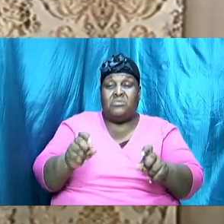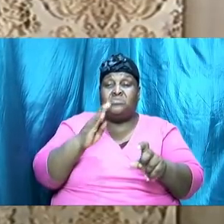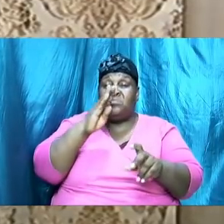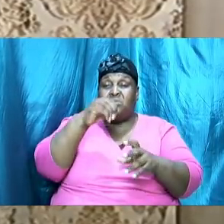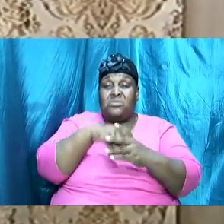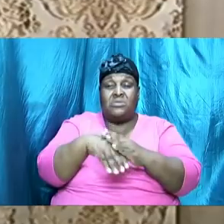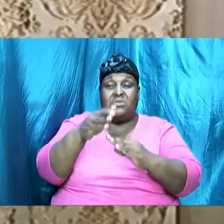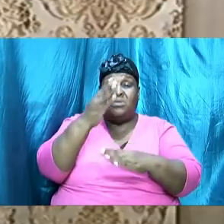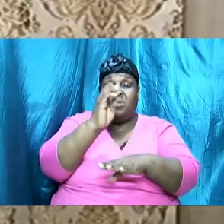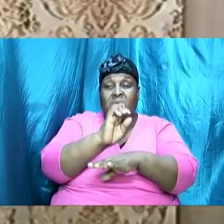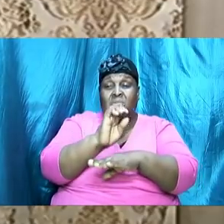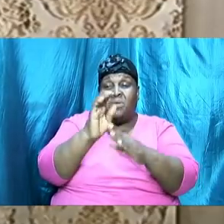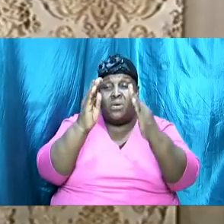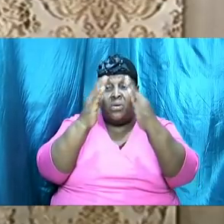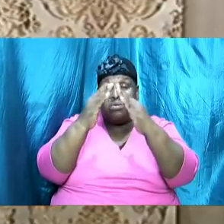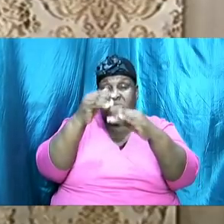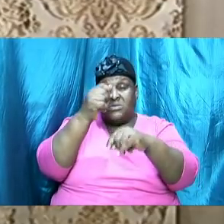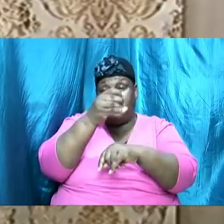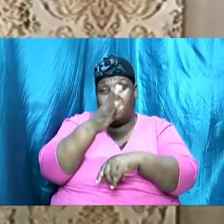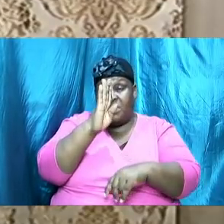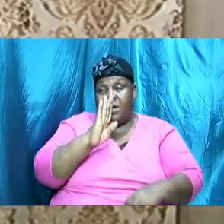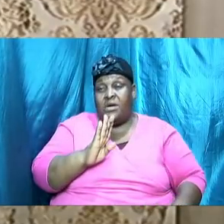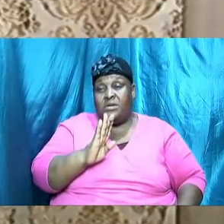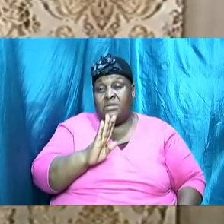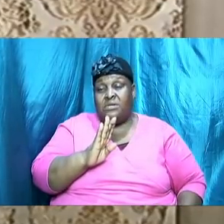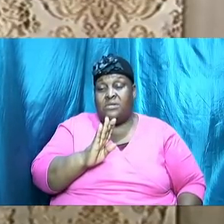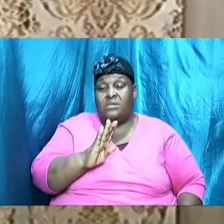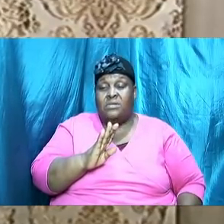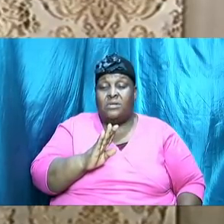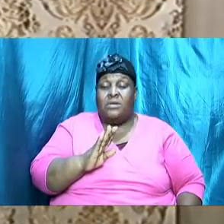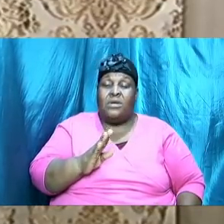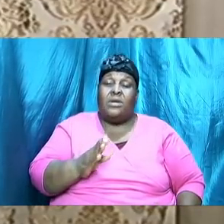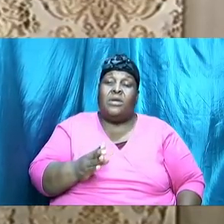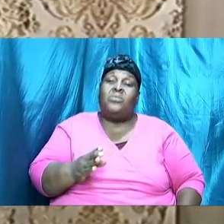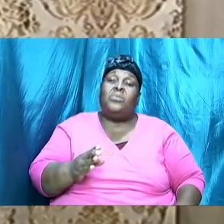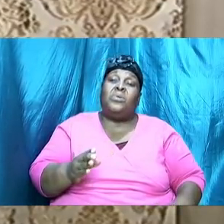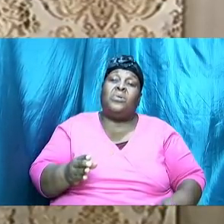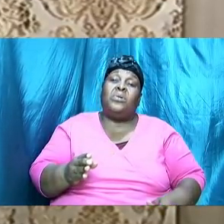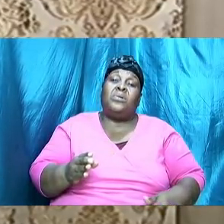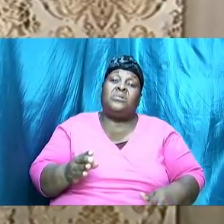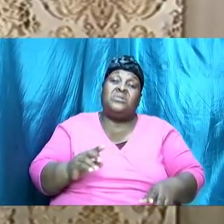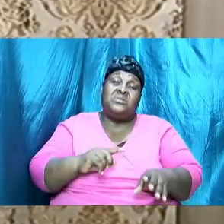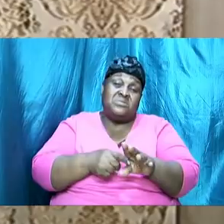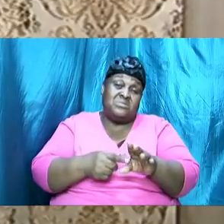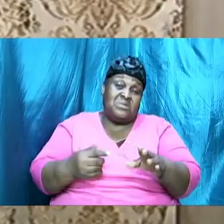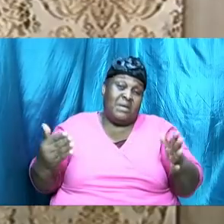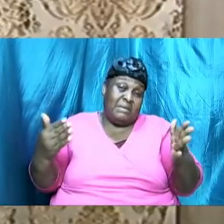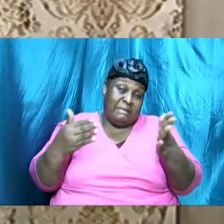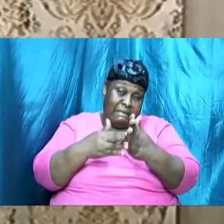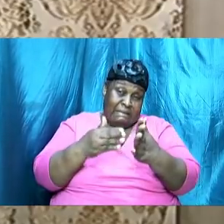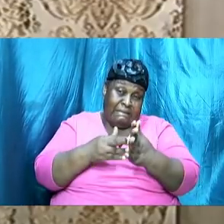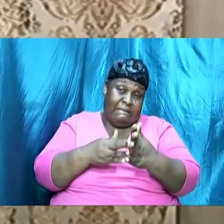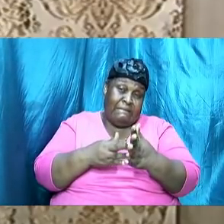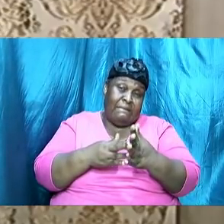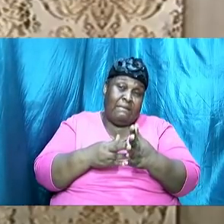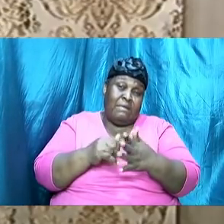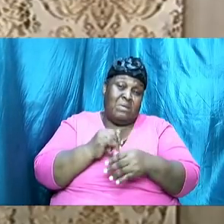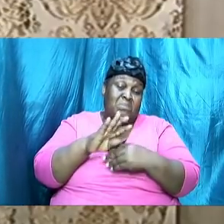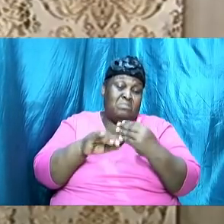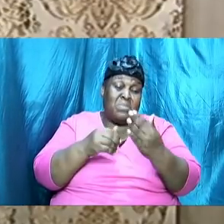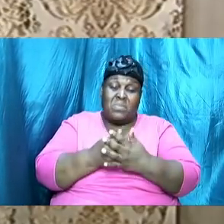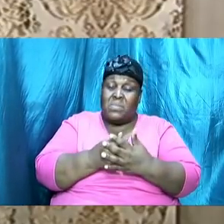case, we are going to go back to the template that we had where all the saints